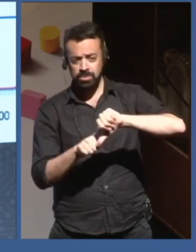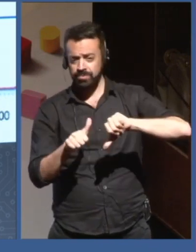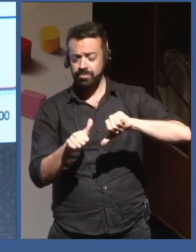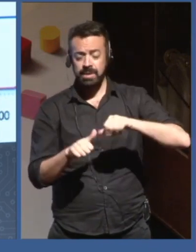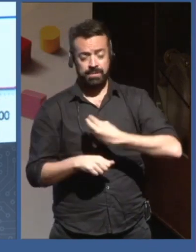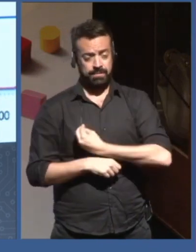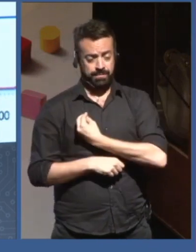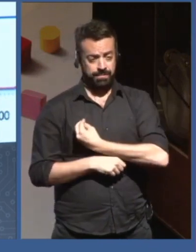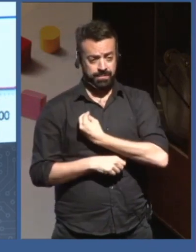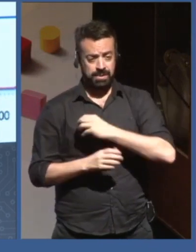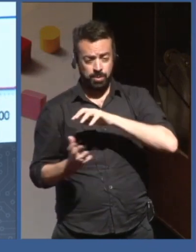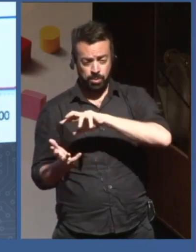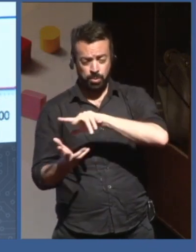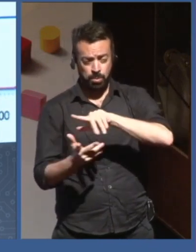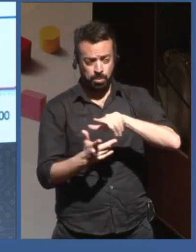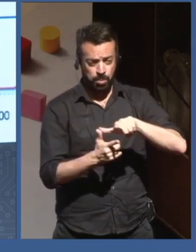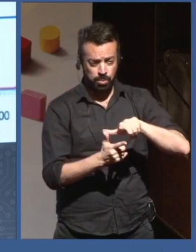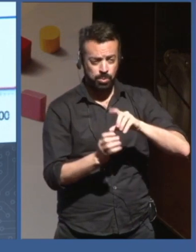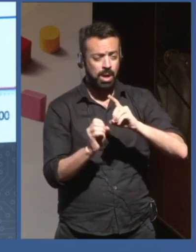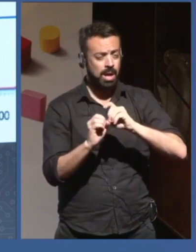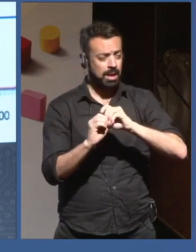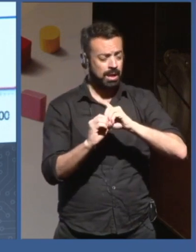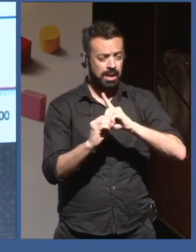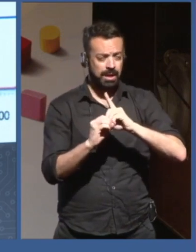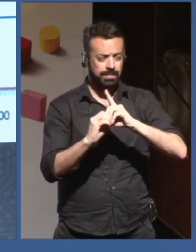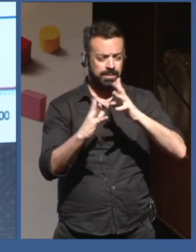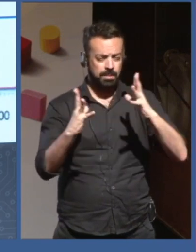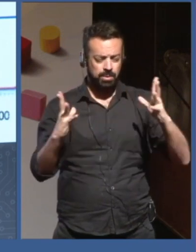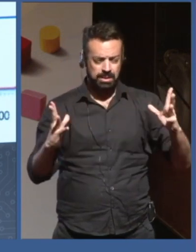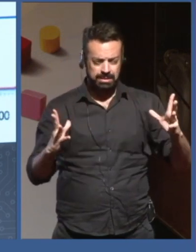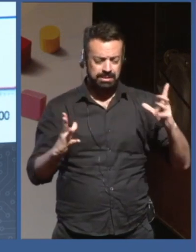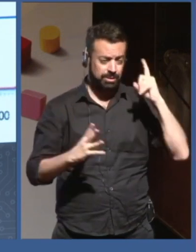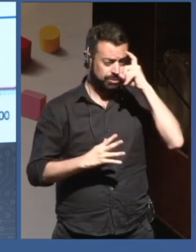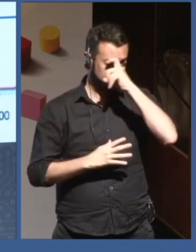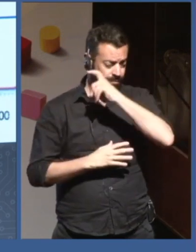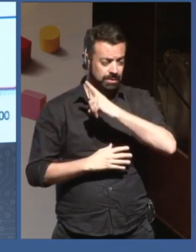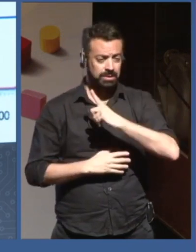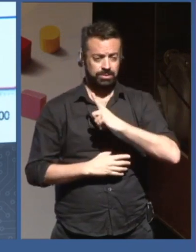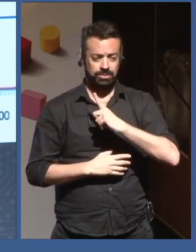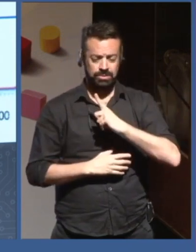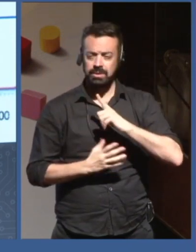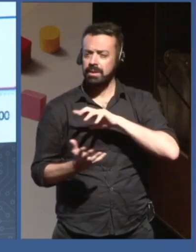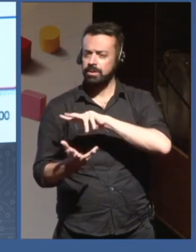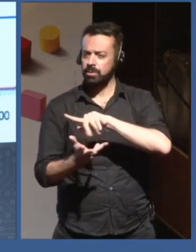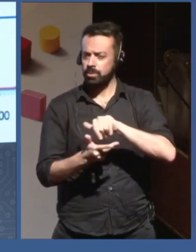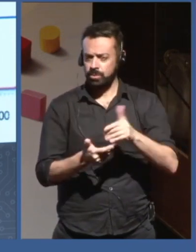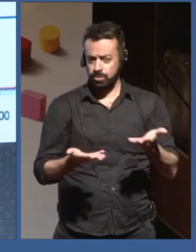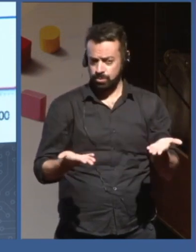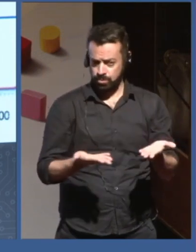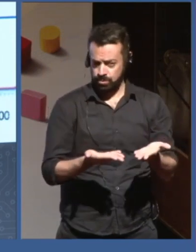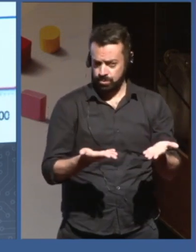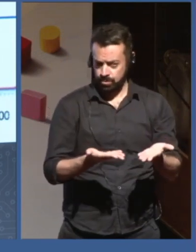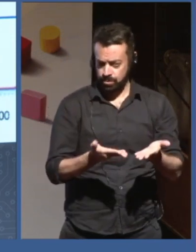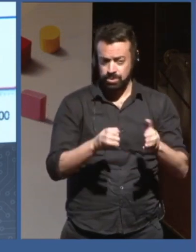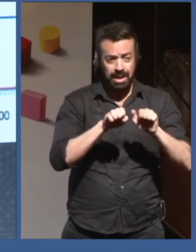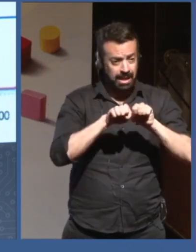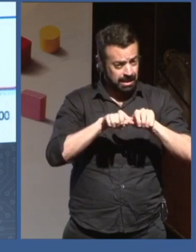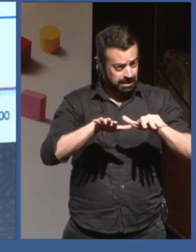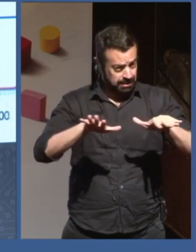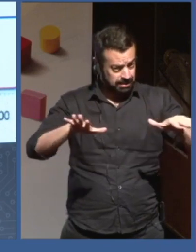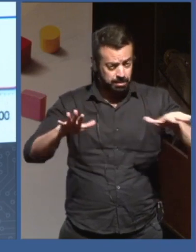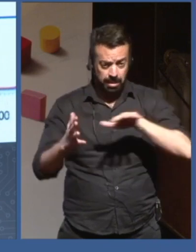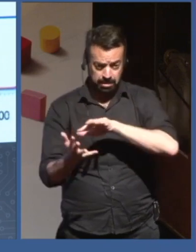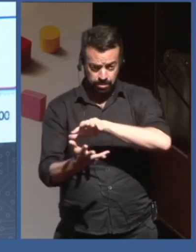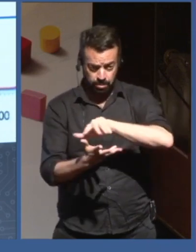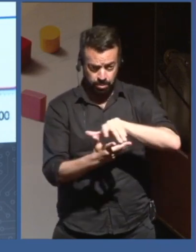is sort of like spreading around the world, also historically, but we know that it's also